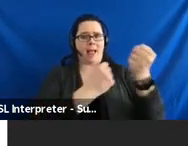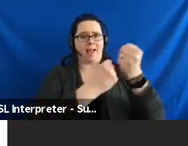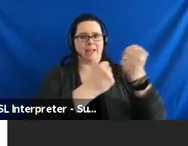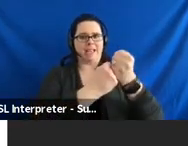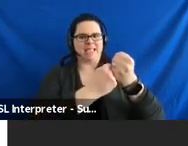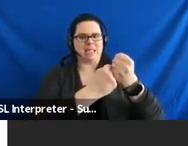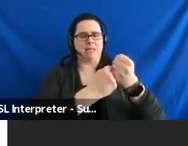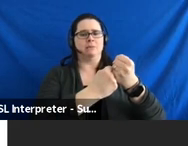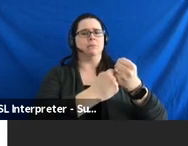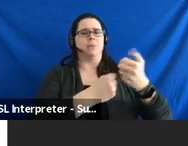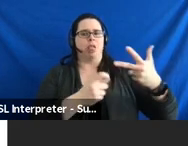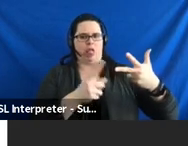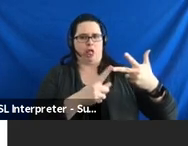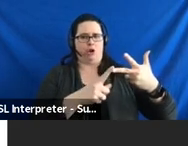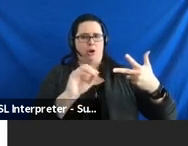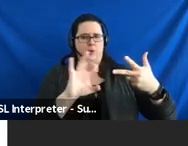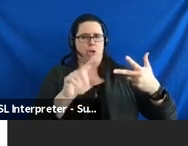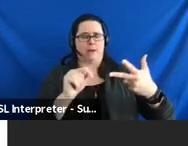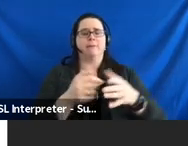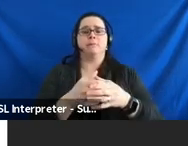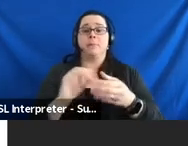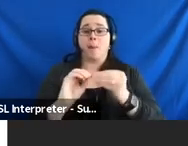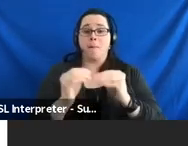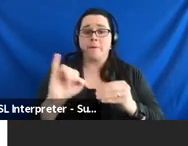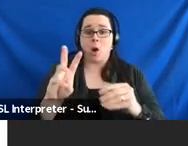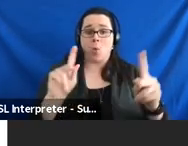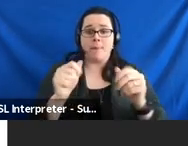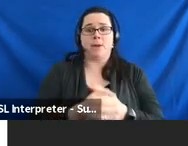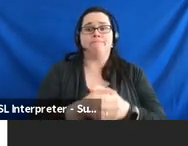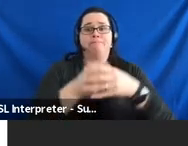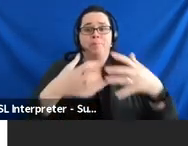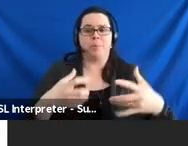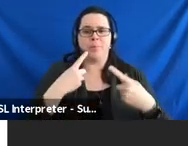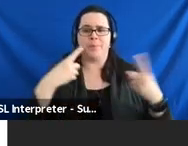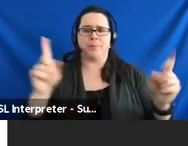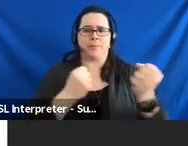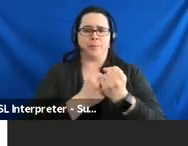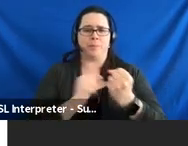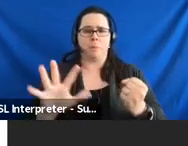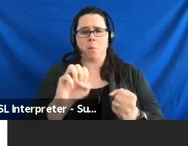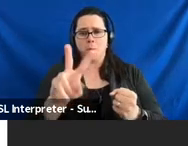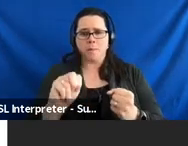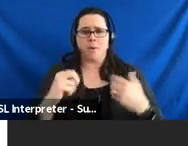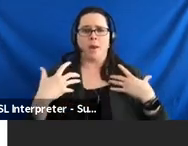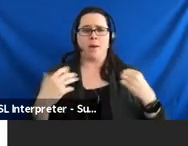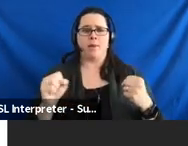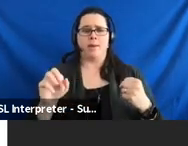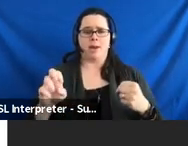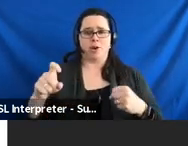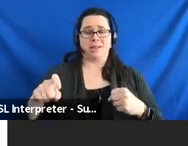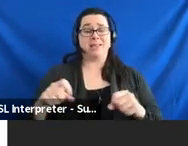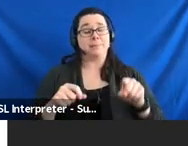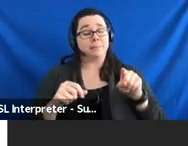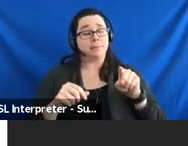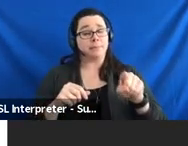And this is to increase the number of Iowans with disabilities who successfully advocate for their own healthcare needs. This